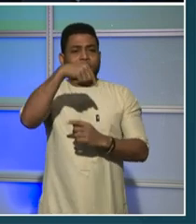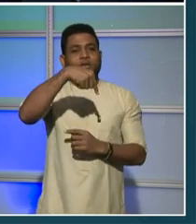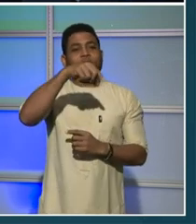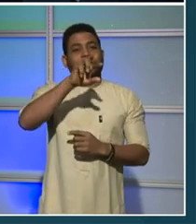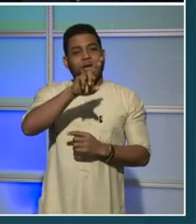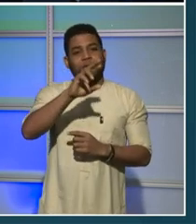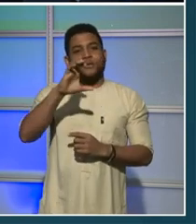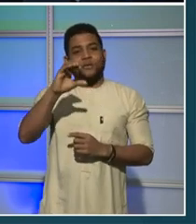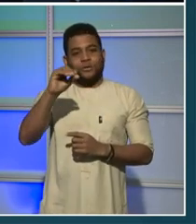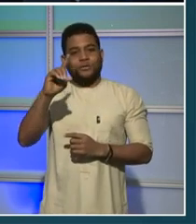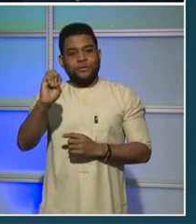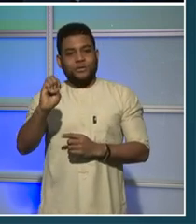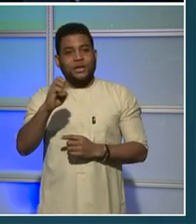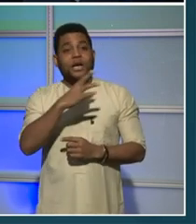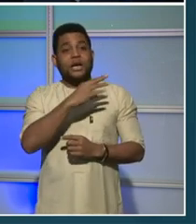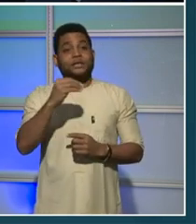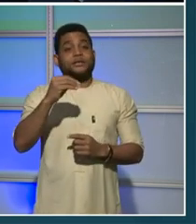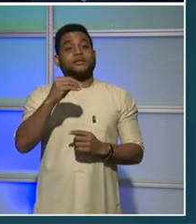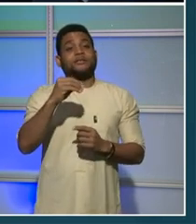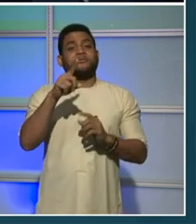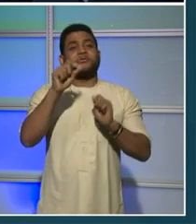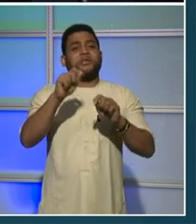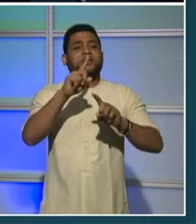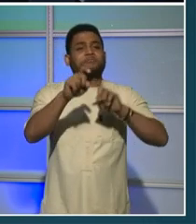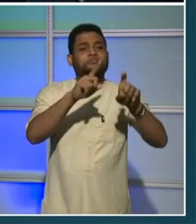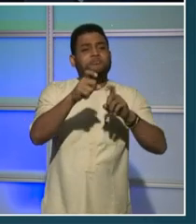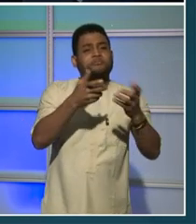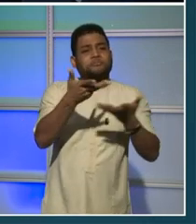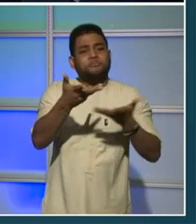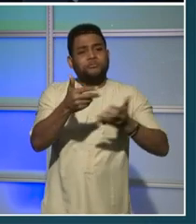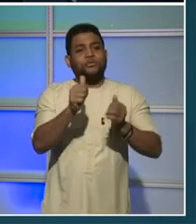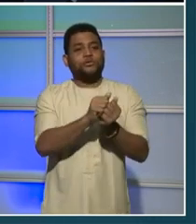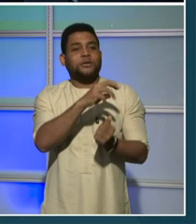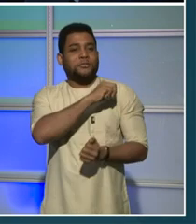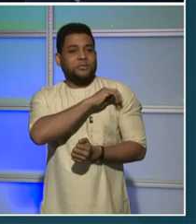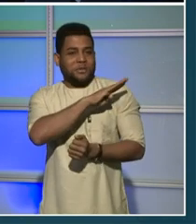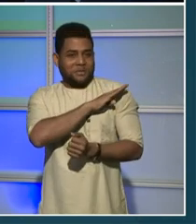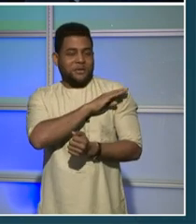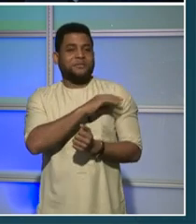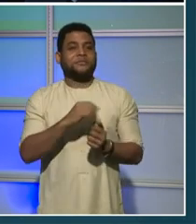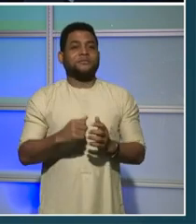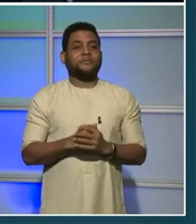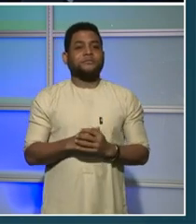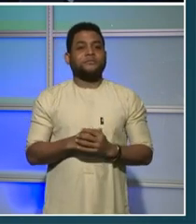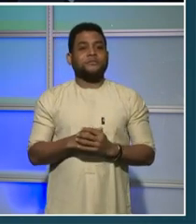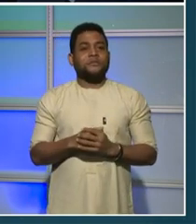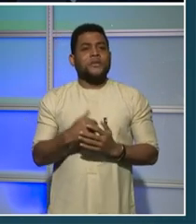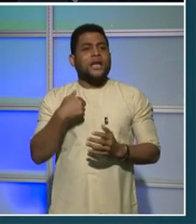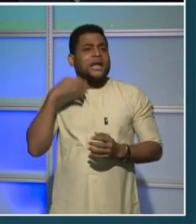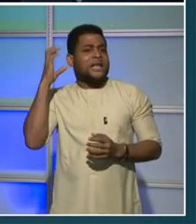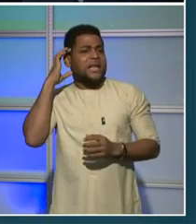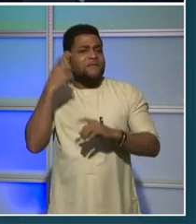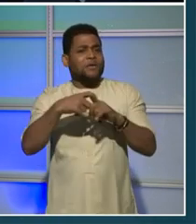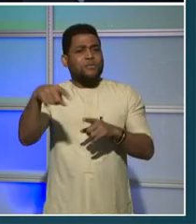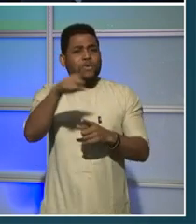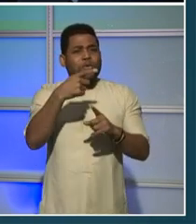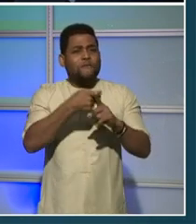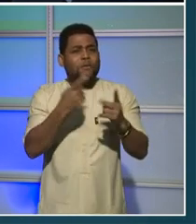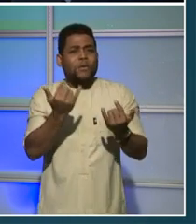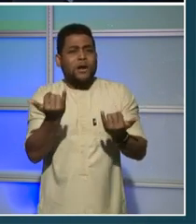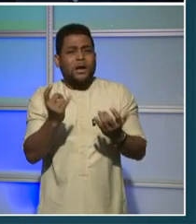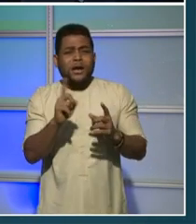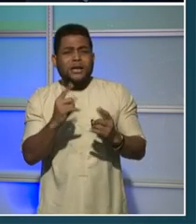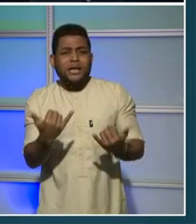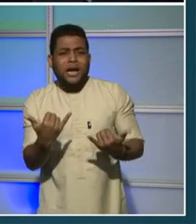answering our interactive survey questions. So again, we want to hear from you. Where are you participating from? And those results are starting to ticker in. So